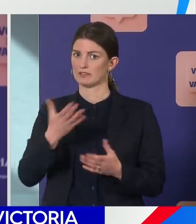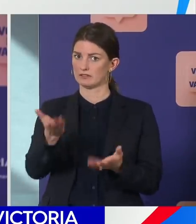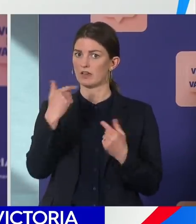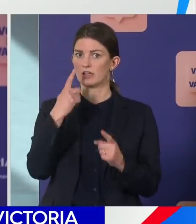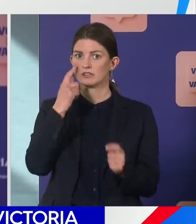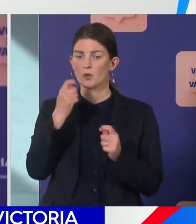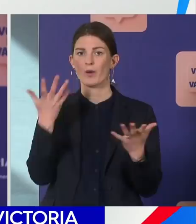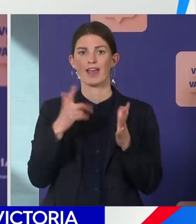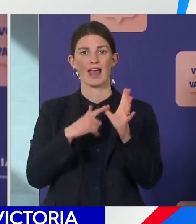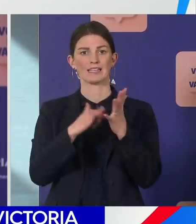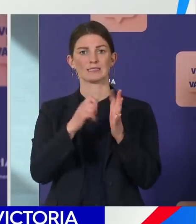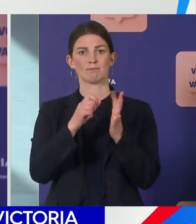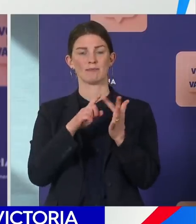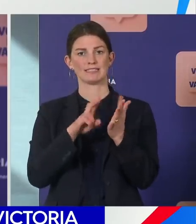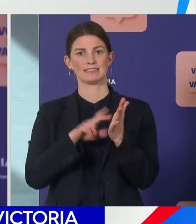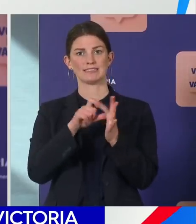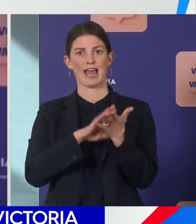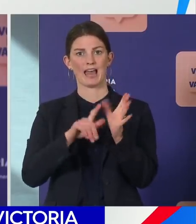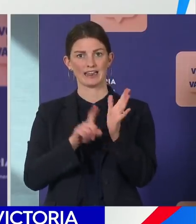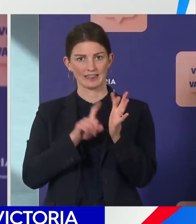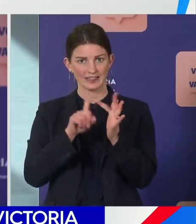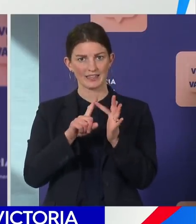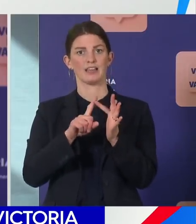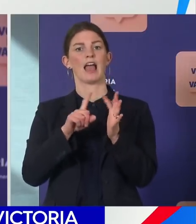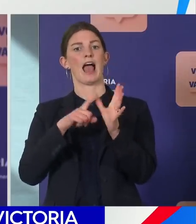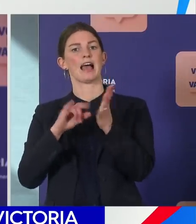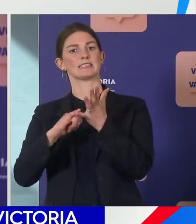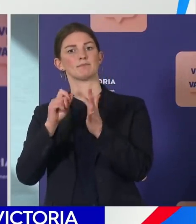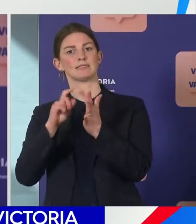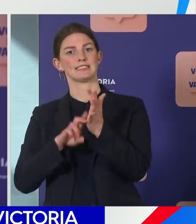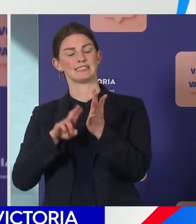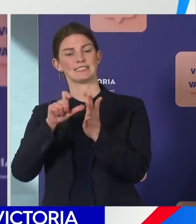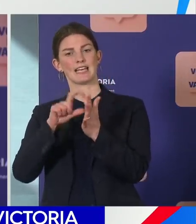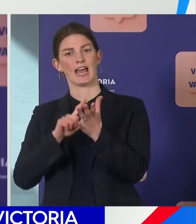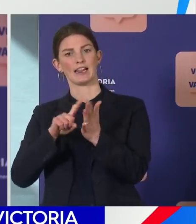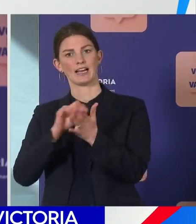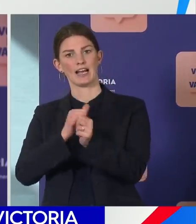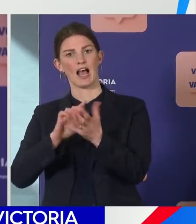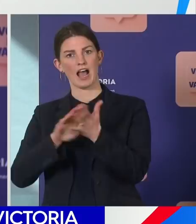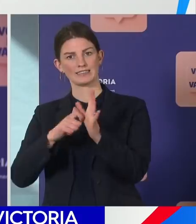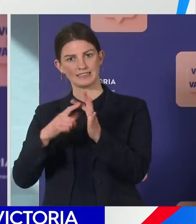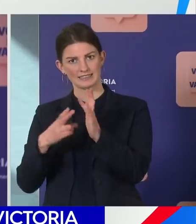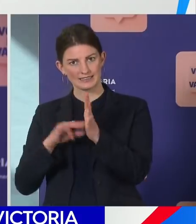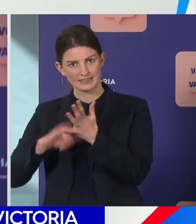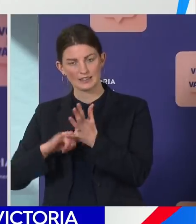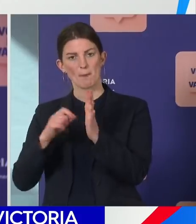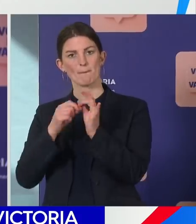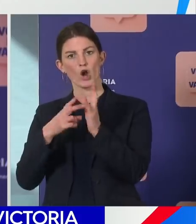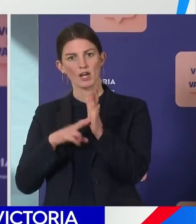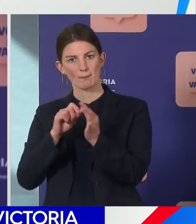Aspendale, Aspendale Gardens, Bond Beach, Carrum,